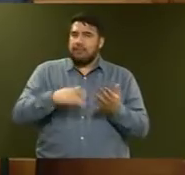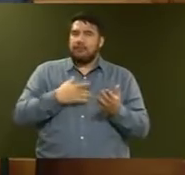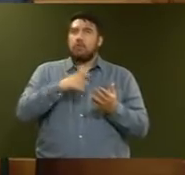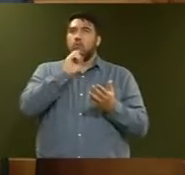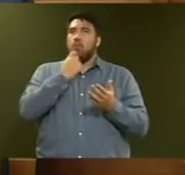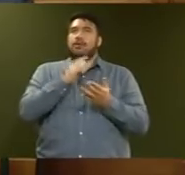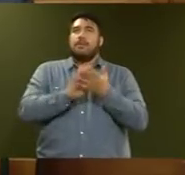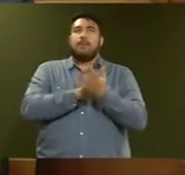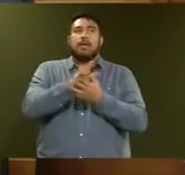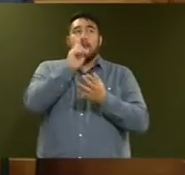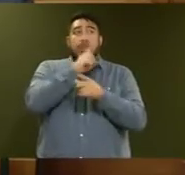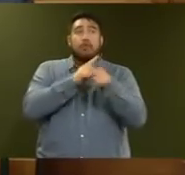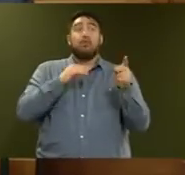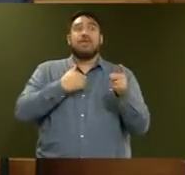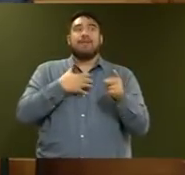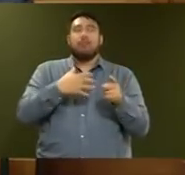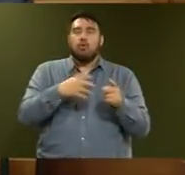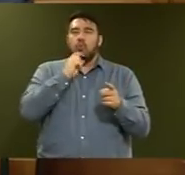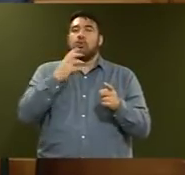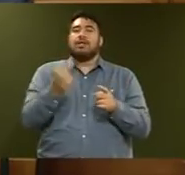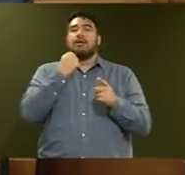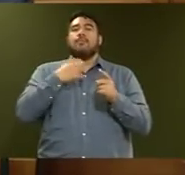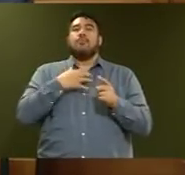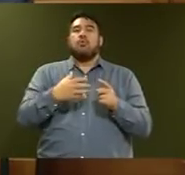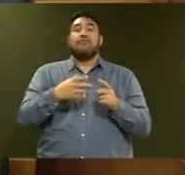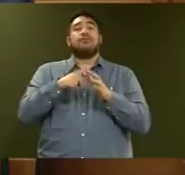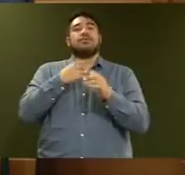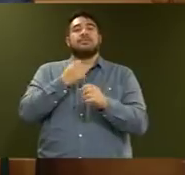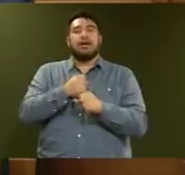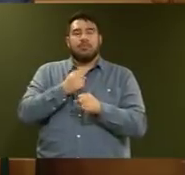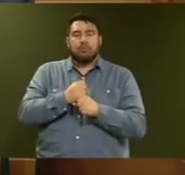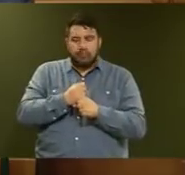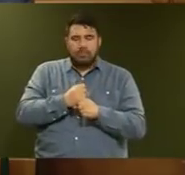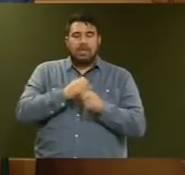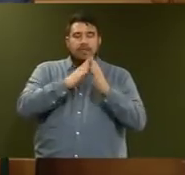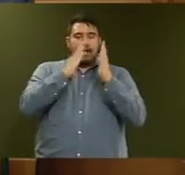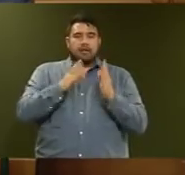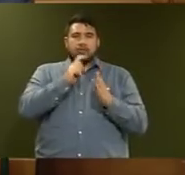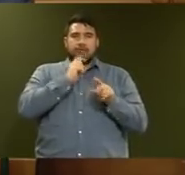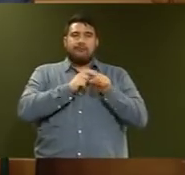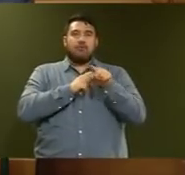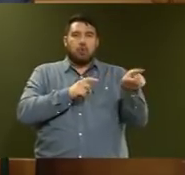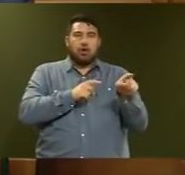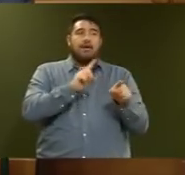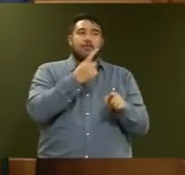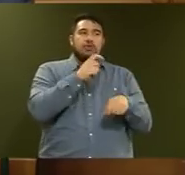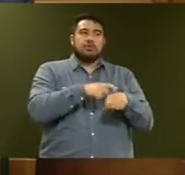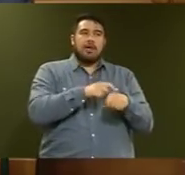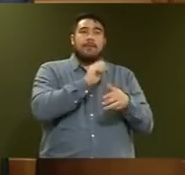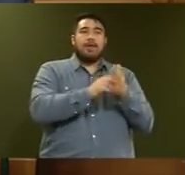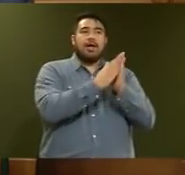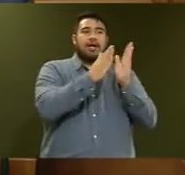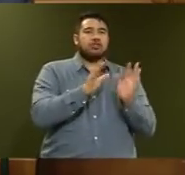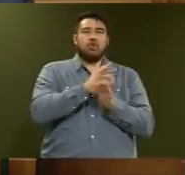ways. First, by excluding investors, we ensure the homes go to first home buyers. Two, by setting an income cap at